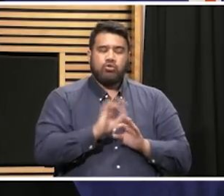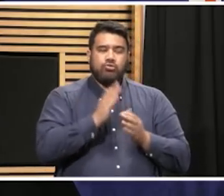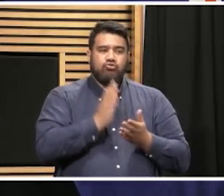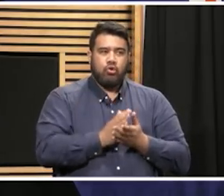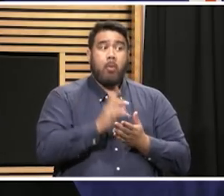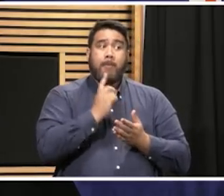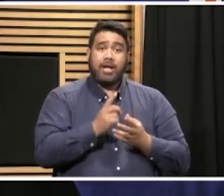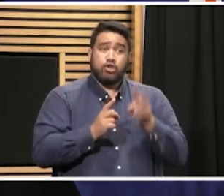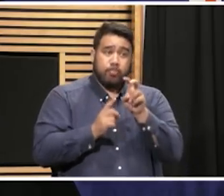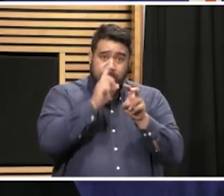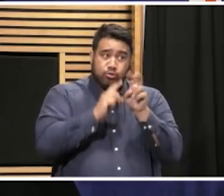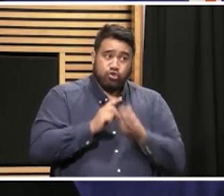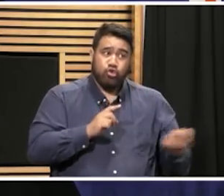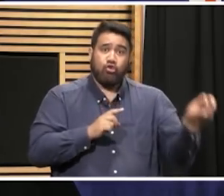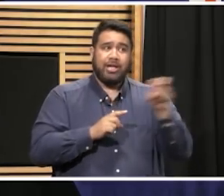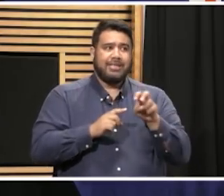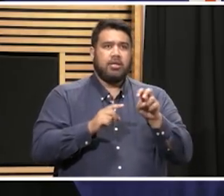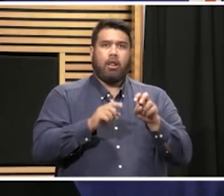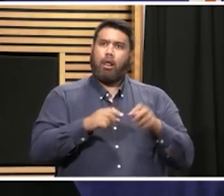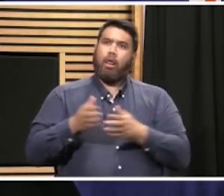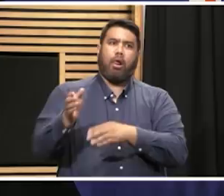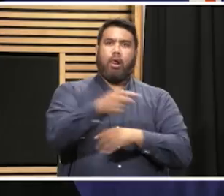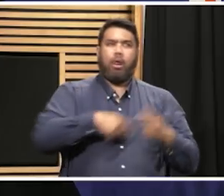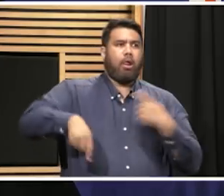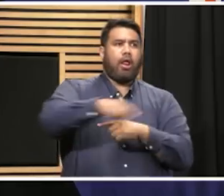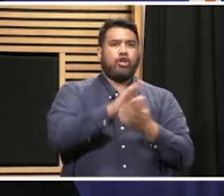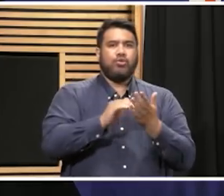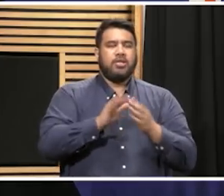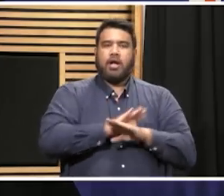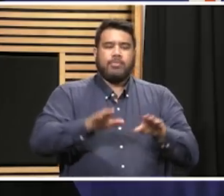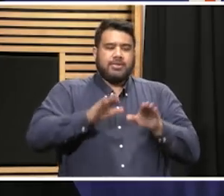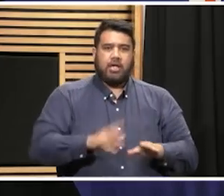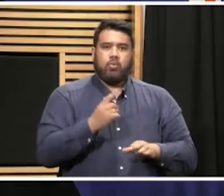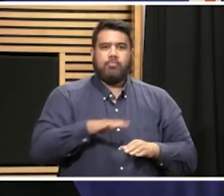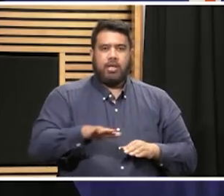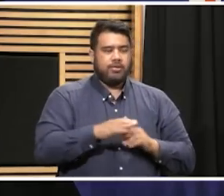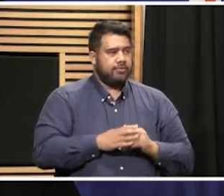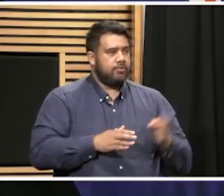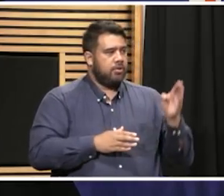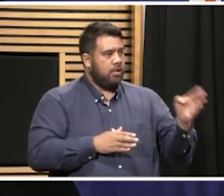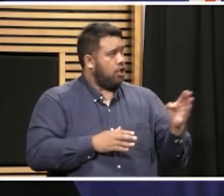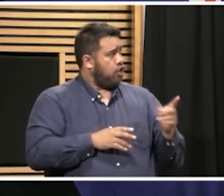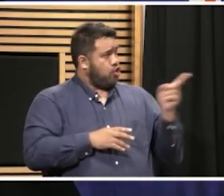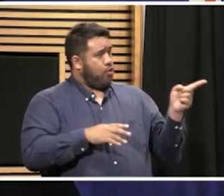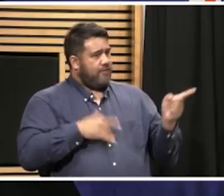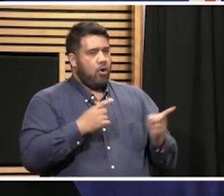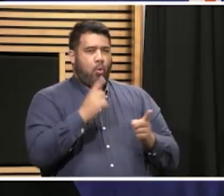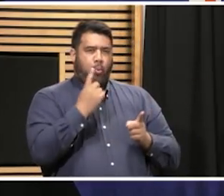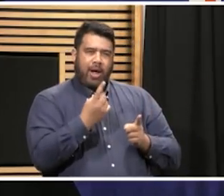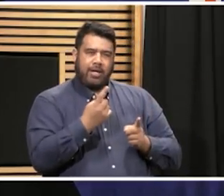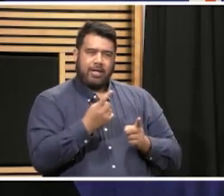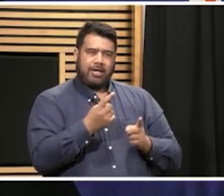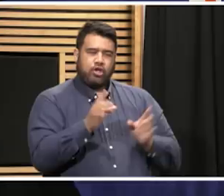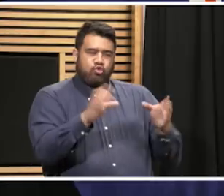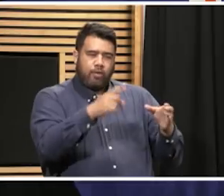that they're not to move around the country they're to stay in one location. Is there one particular group in society that's sort of been the least